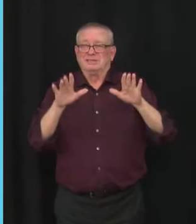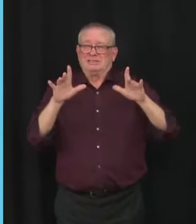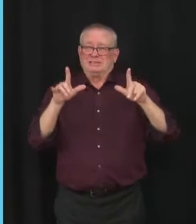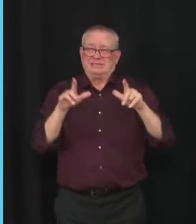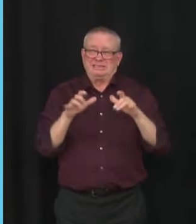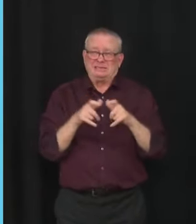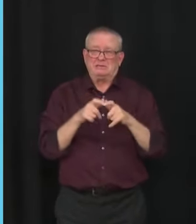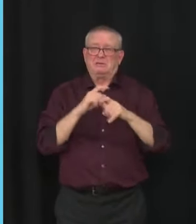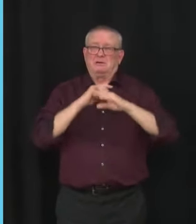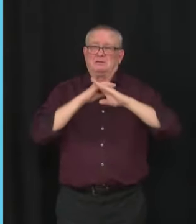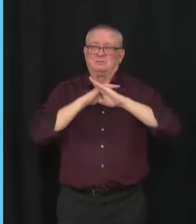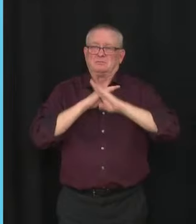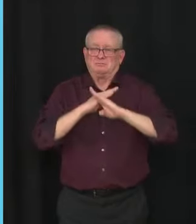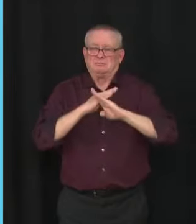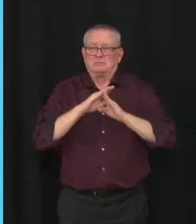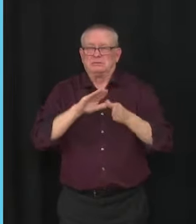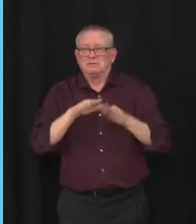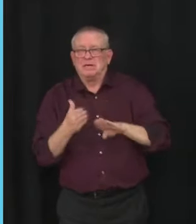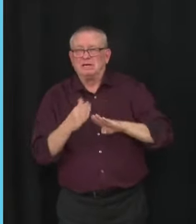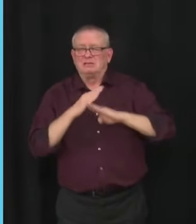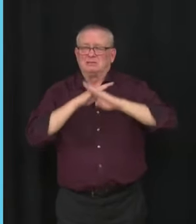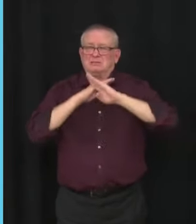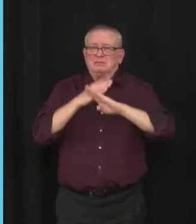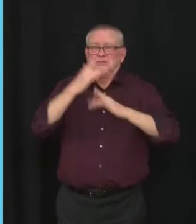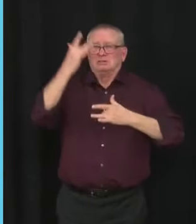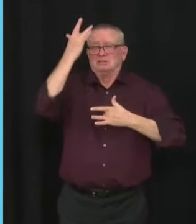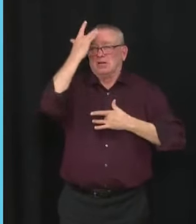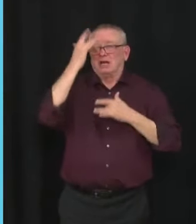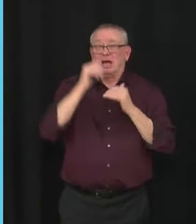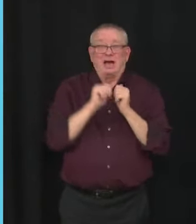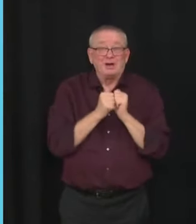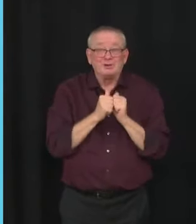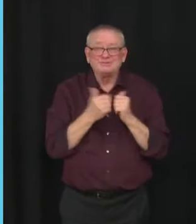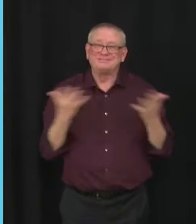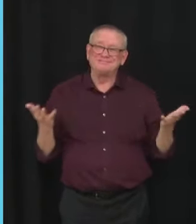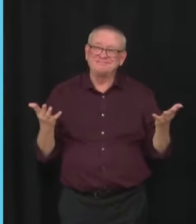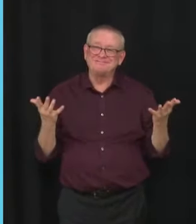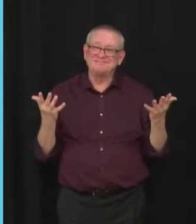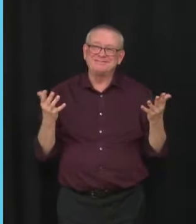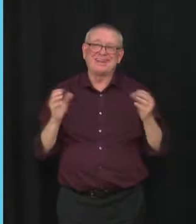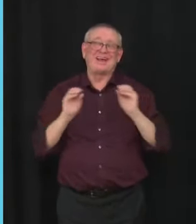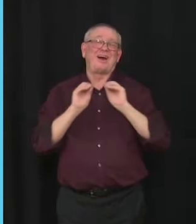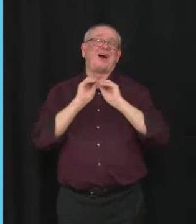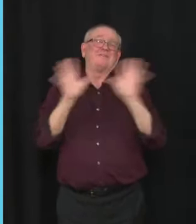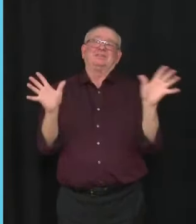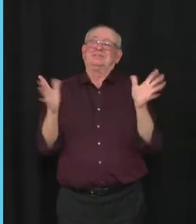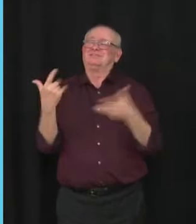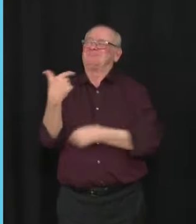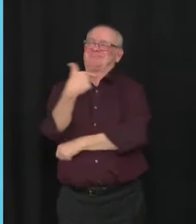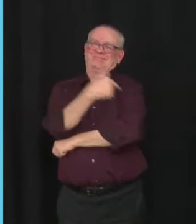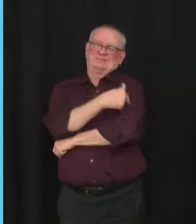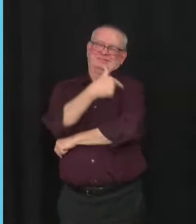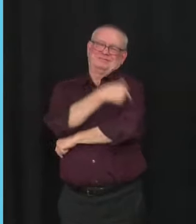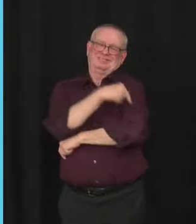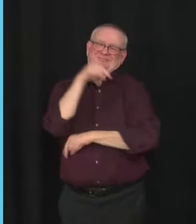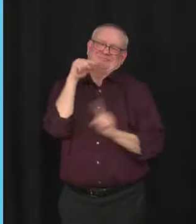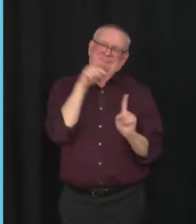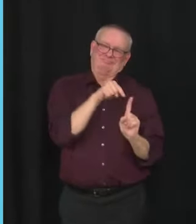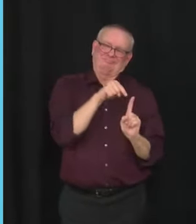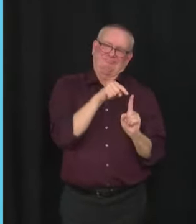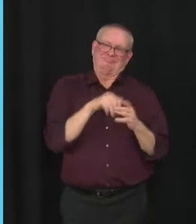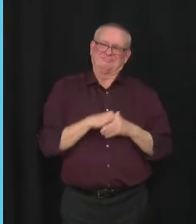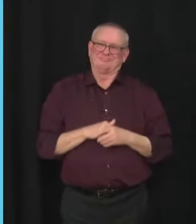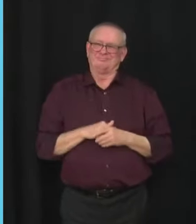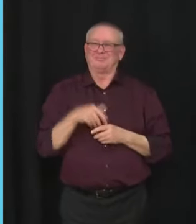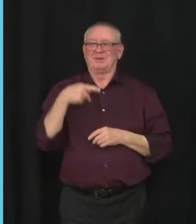is widespread immunization in people of all ages. That fact makes the approval of the Pfizer vaccine for those aged 5